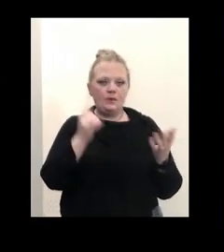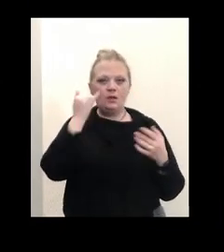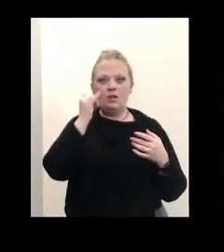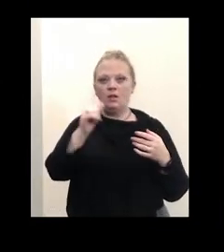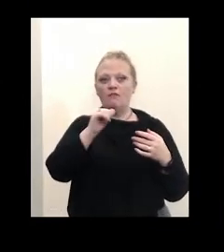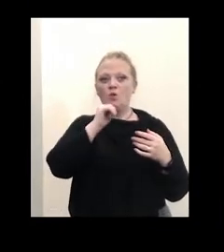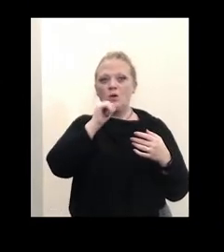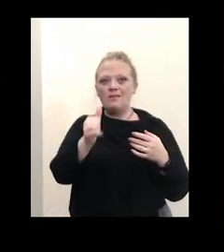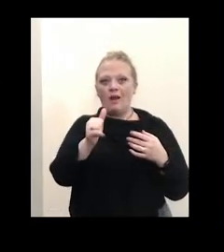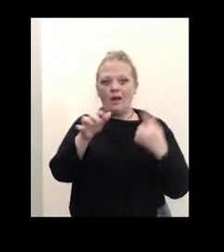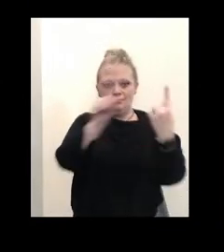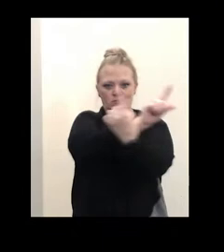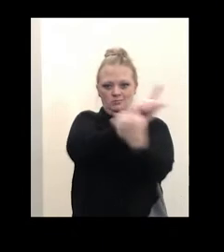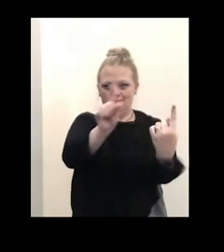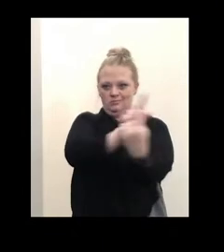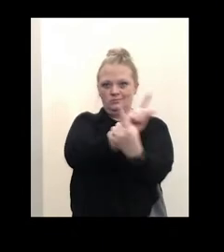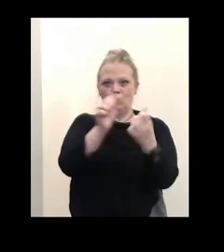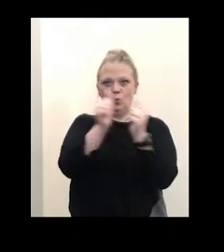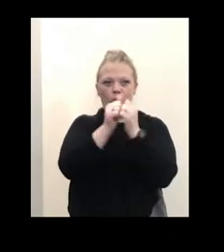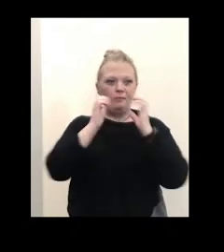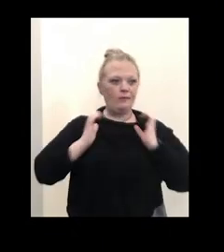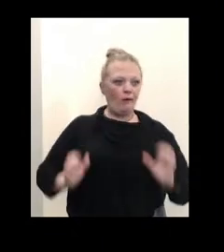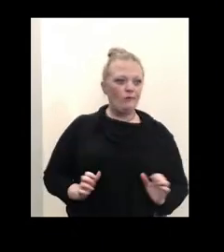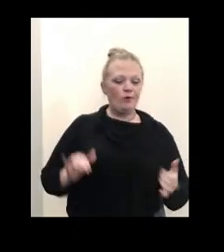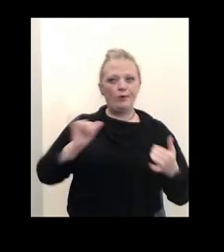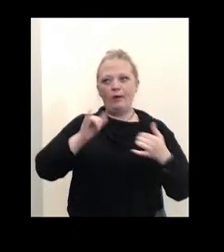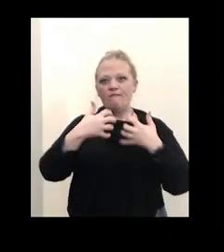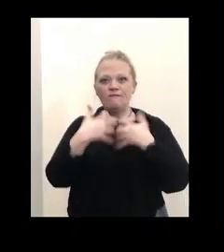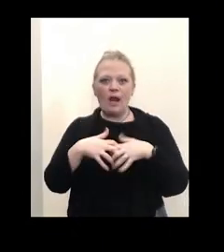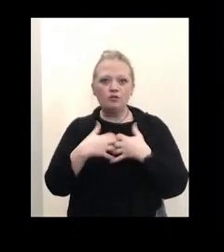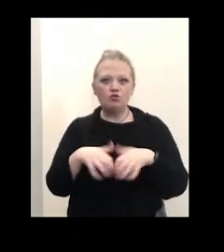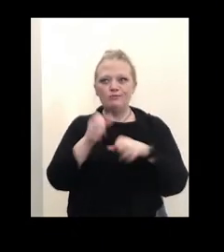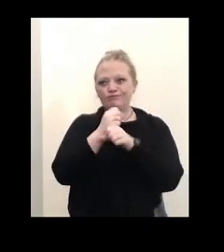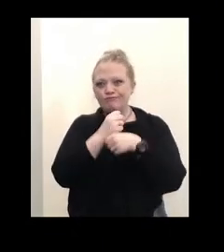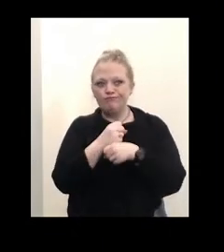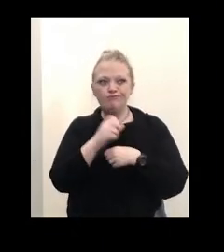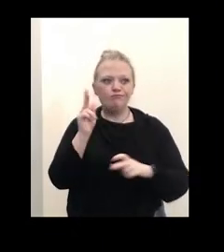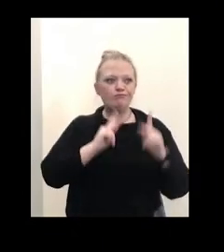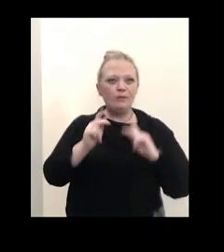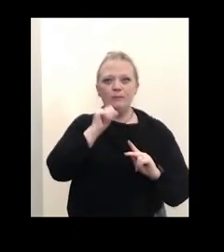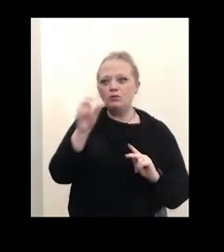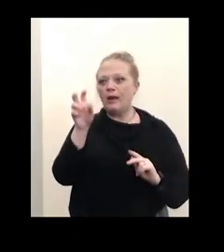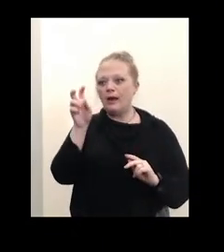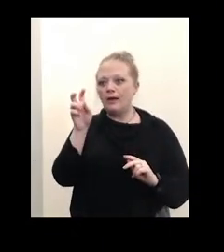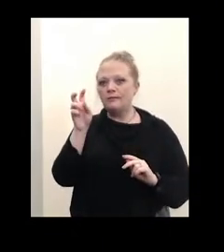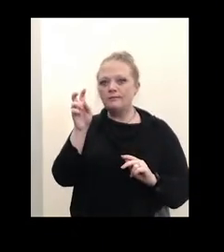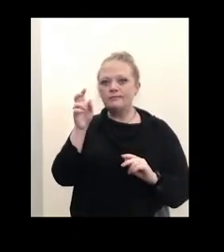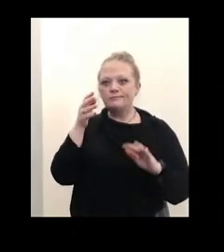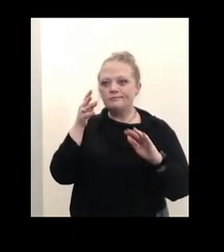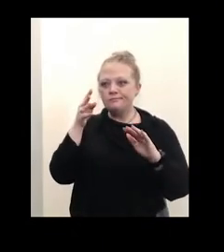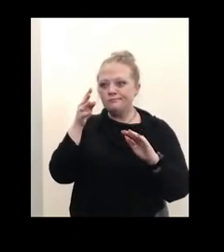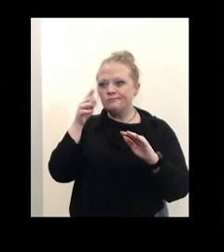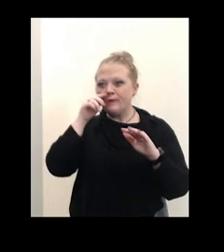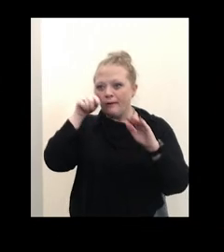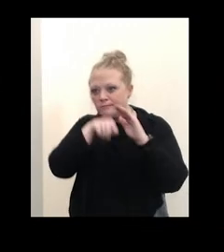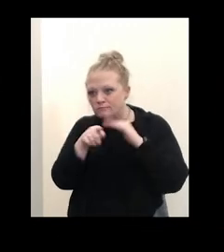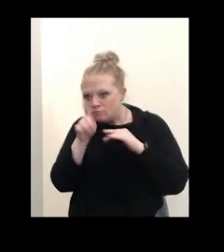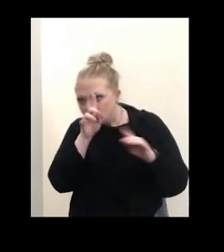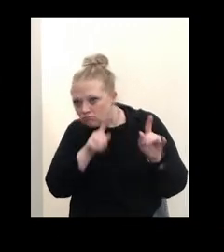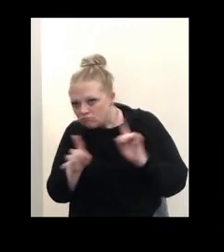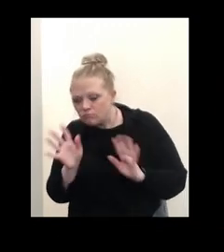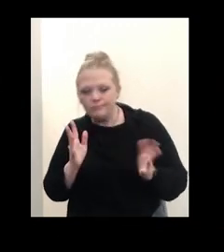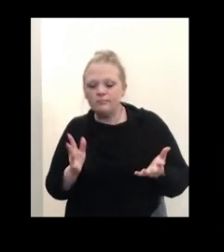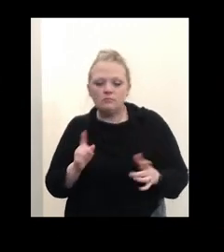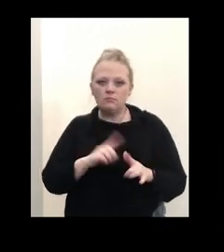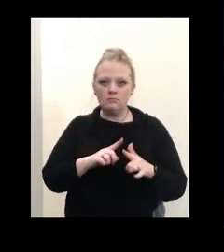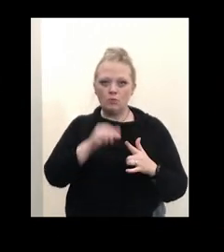location, like a manufacturer where the public didn't tour the floor, things like that, we were not requiring masking. The